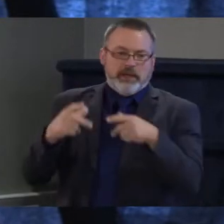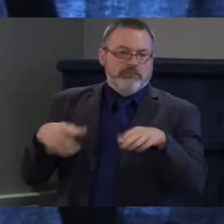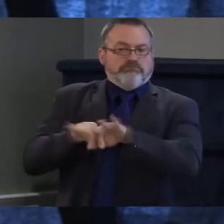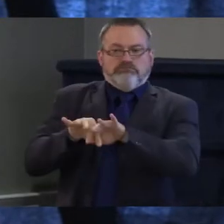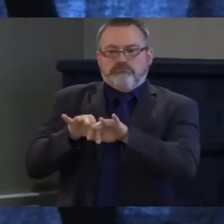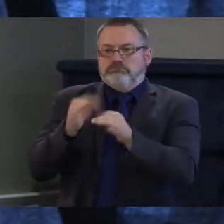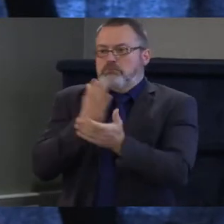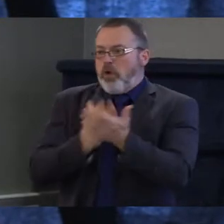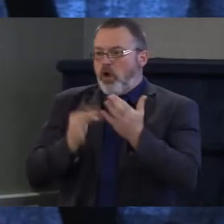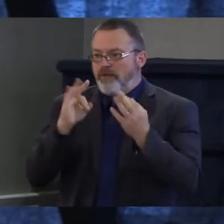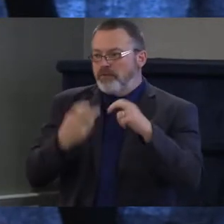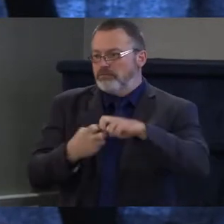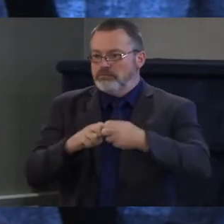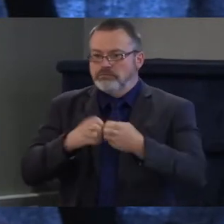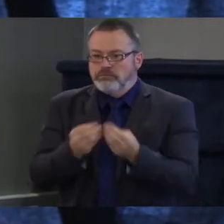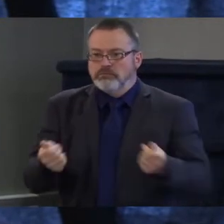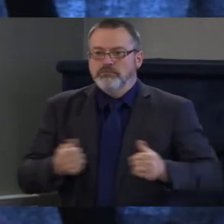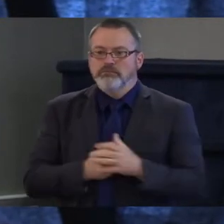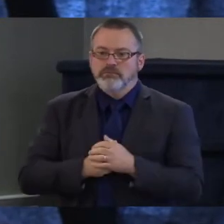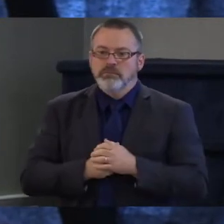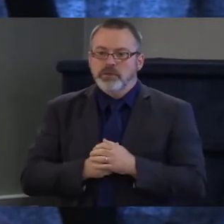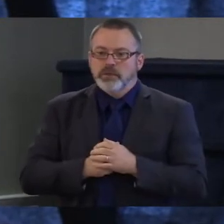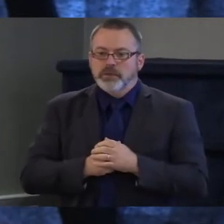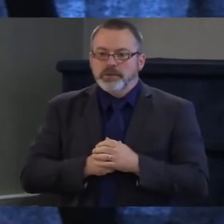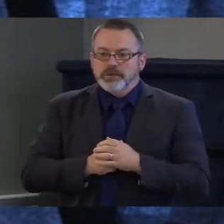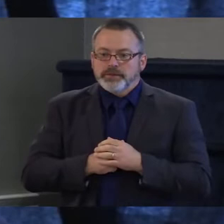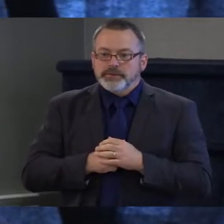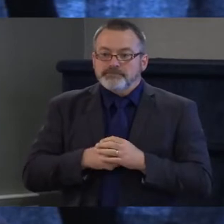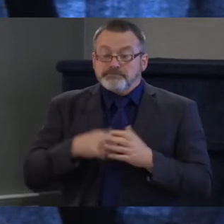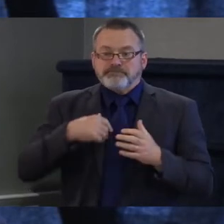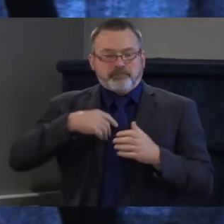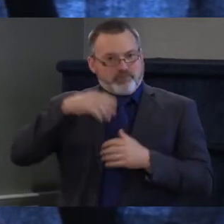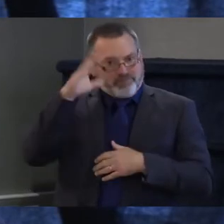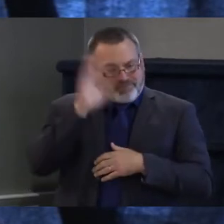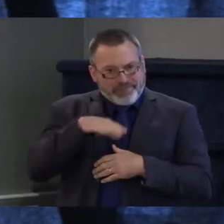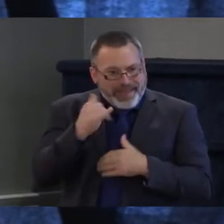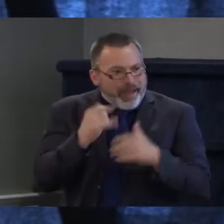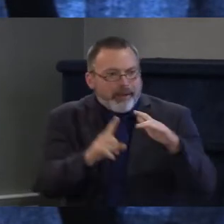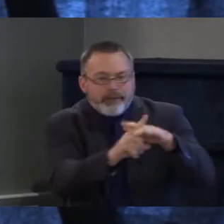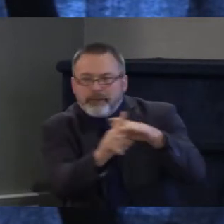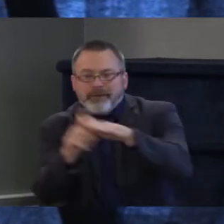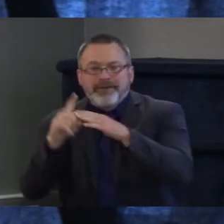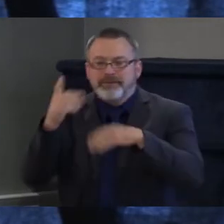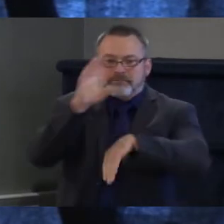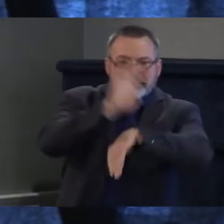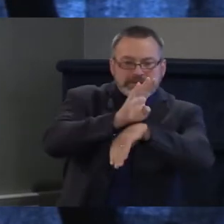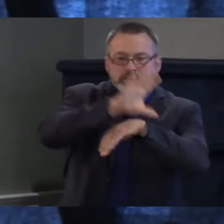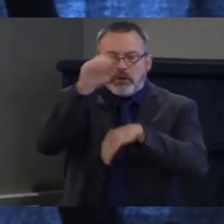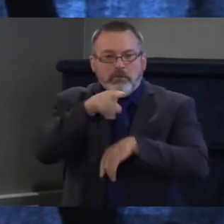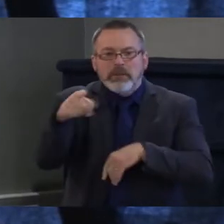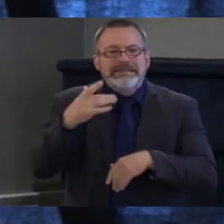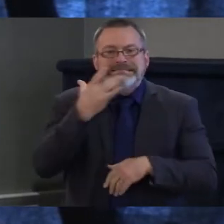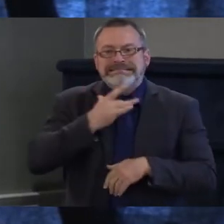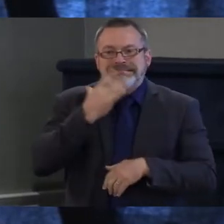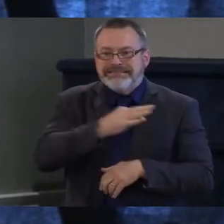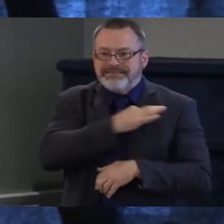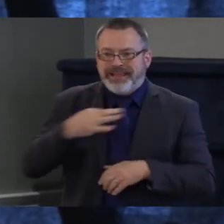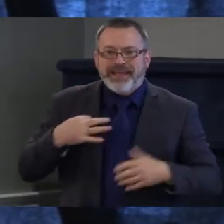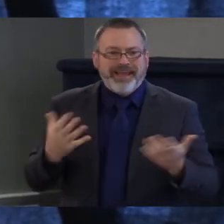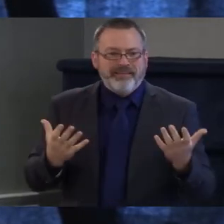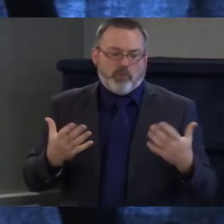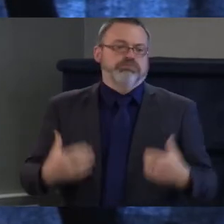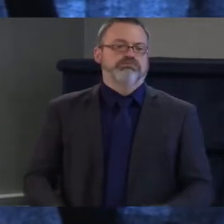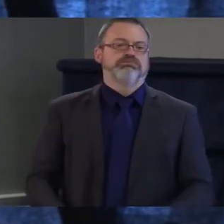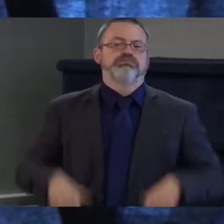want to acknowledge that we have a staffing crisis here in Vermont in many industries, but we feel it most acutely among